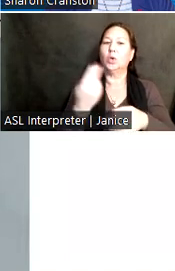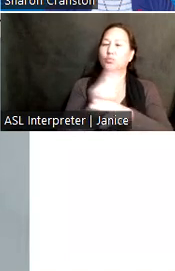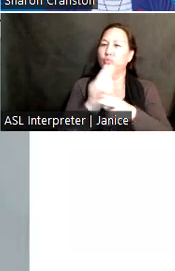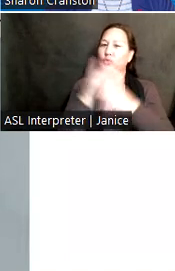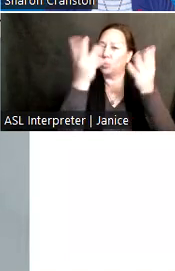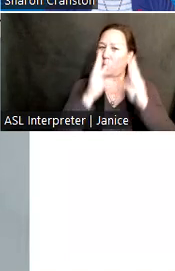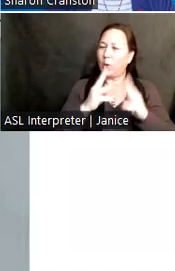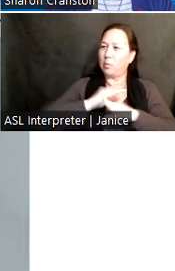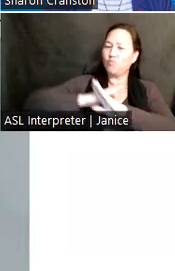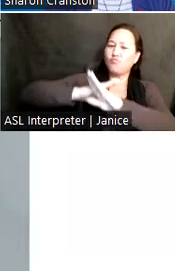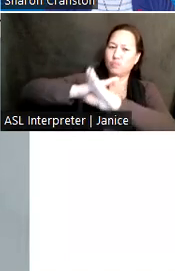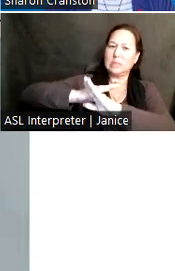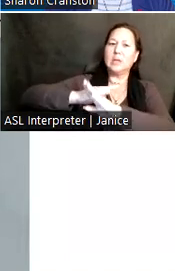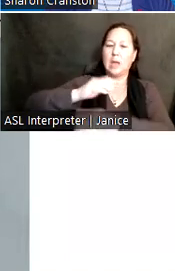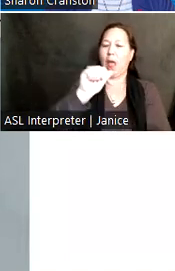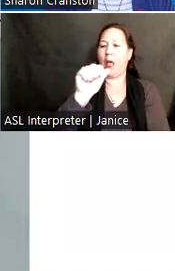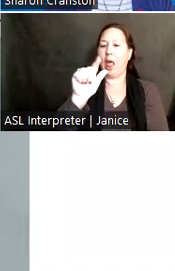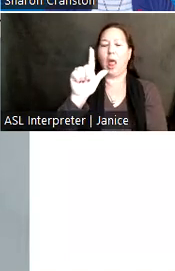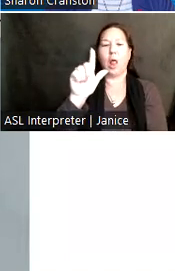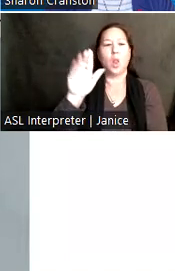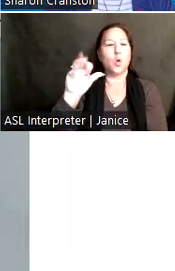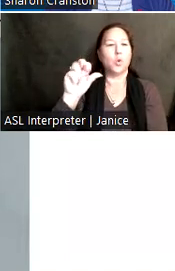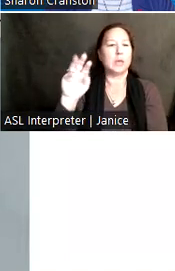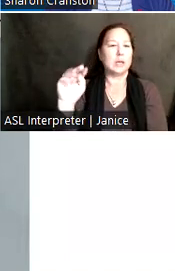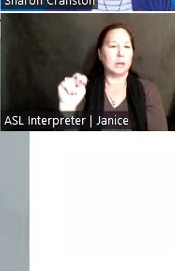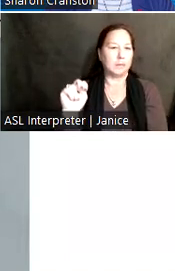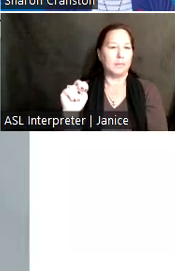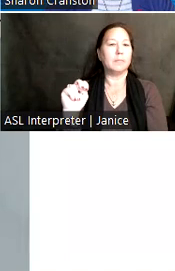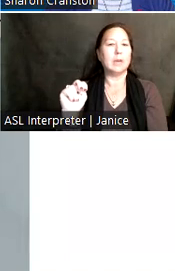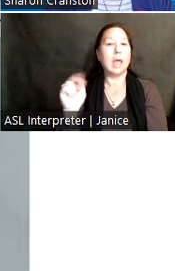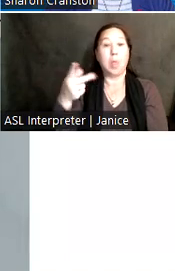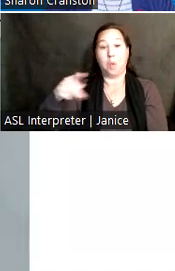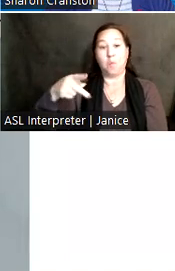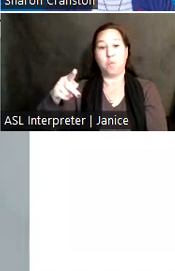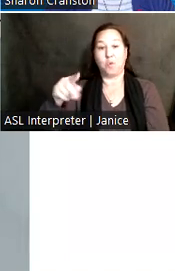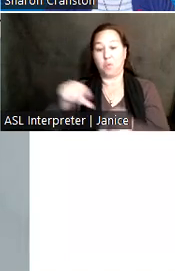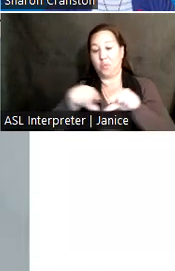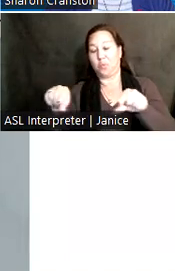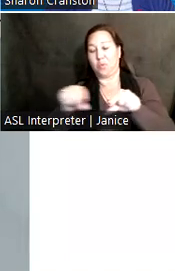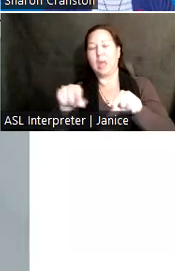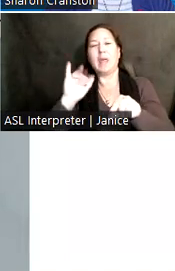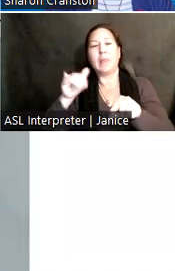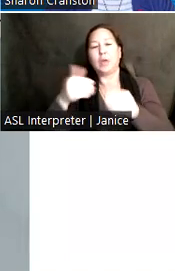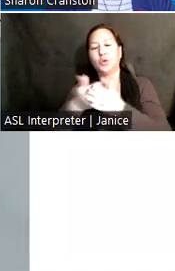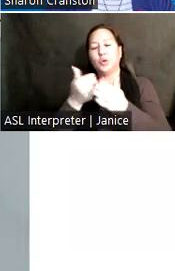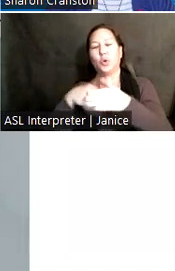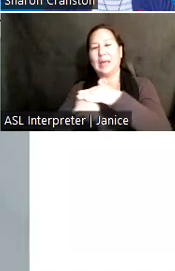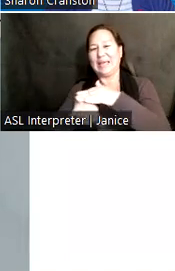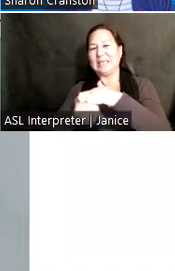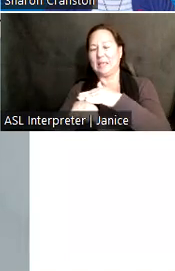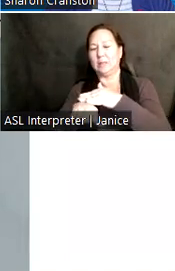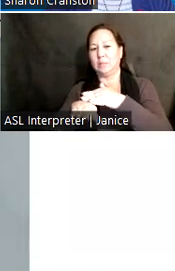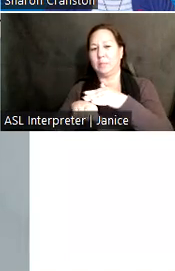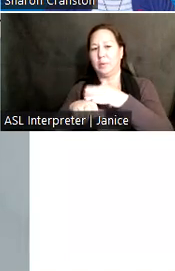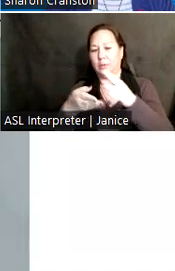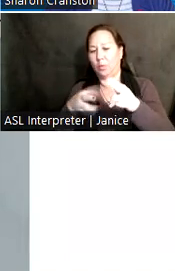resistant aluminum. The purple highlighted area shows the new accessible gangway. And finally, we have the new